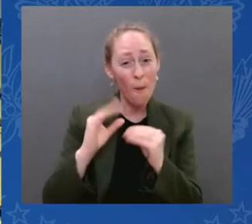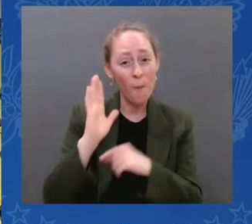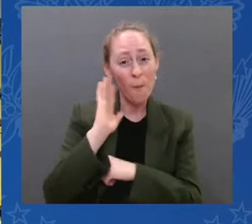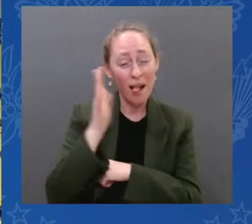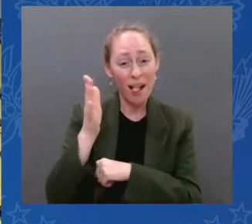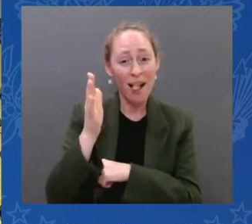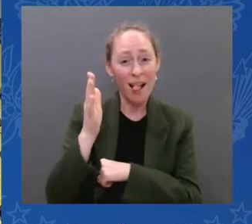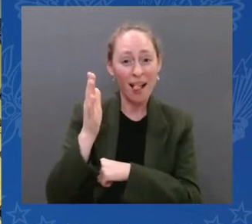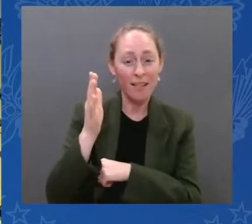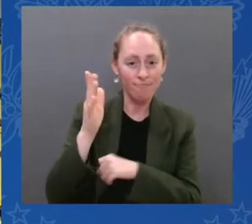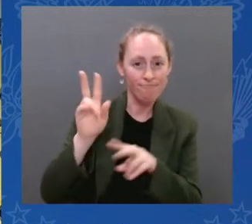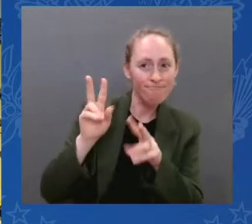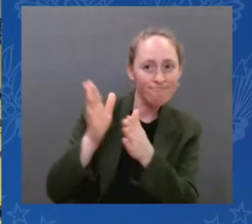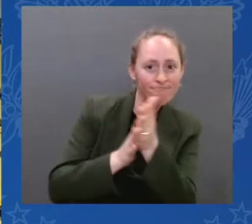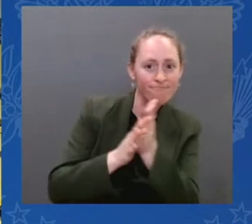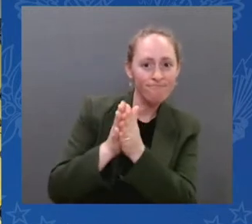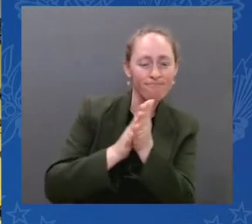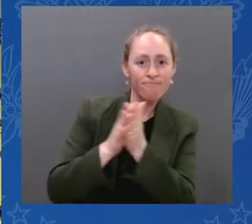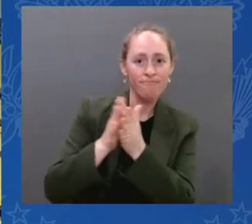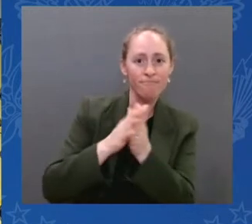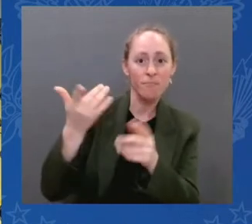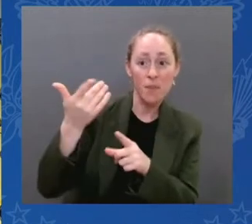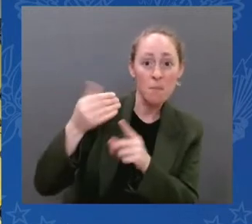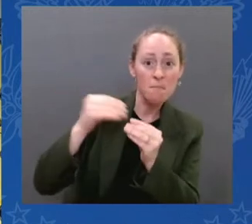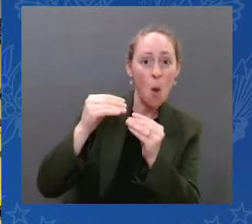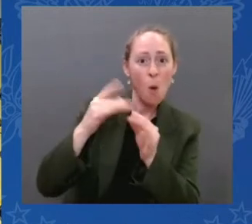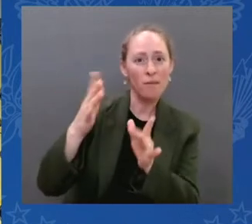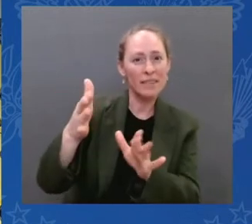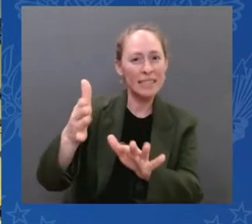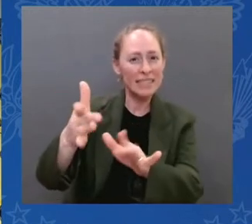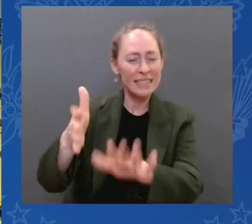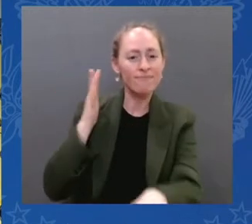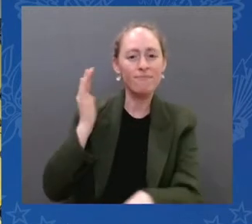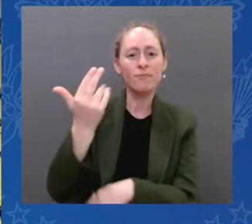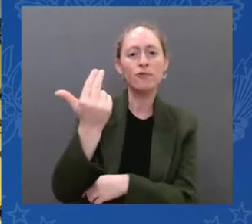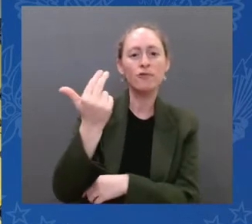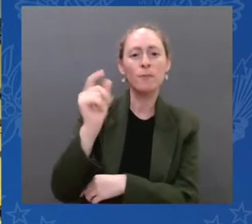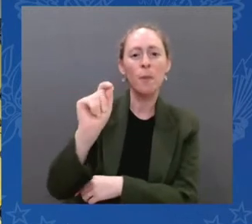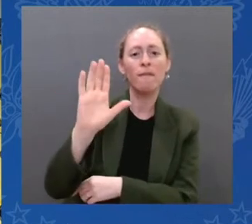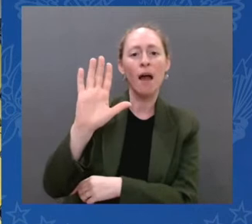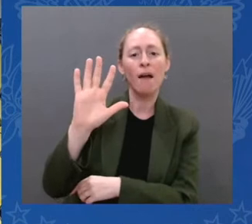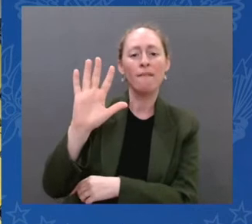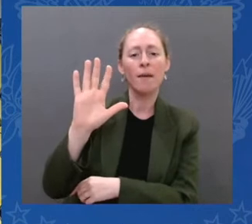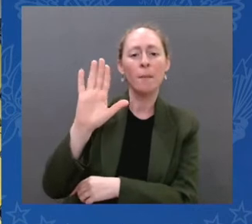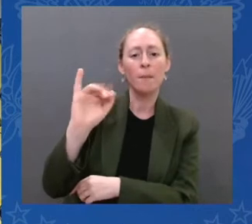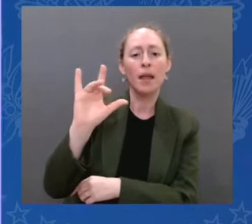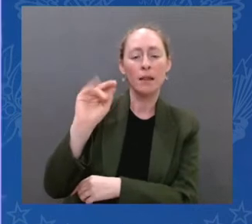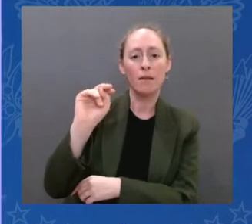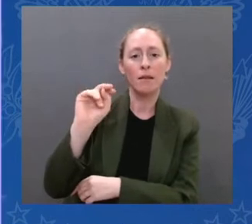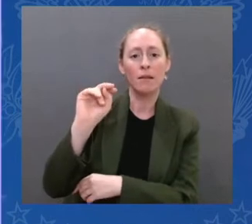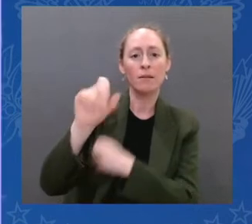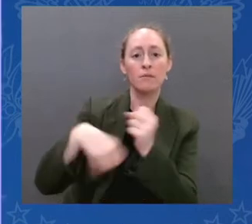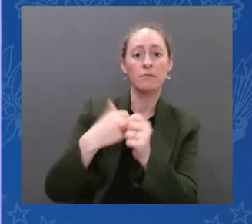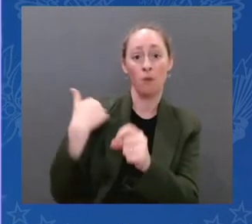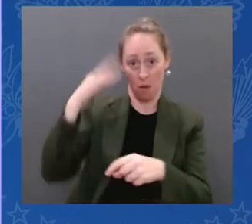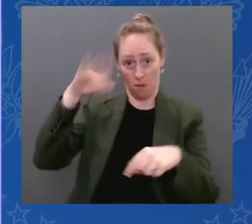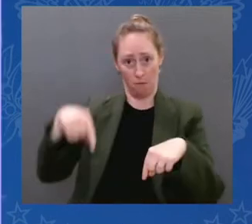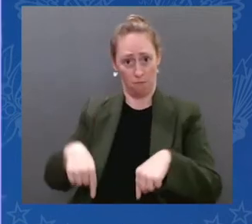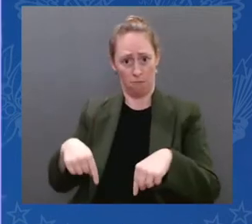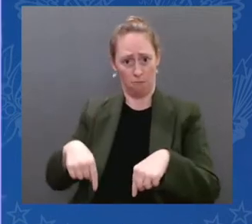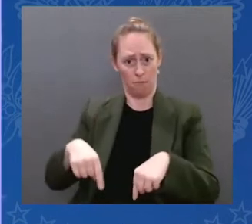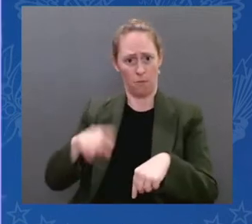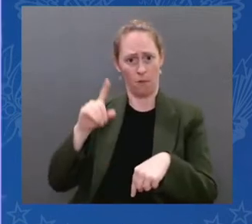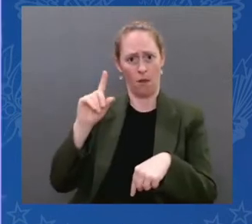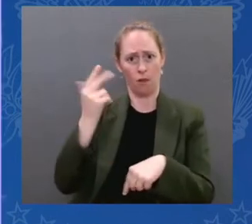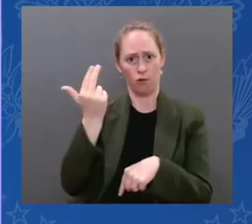13.8 billion years old, we're going back almost to the beginning. That